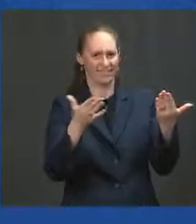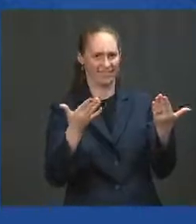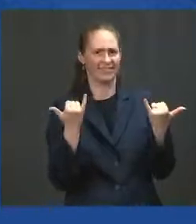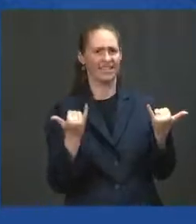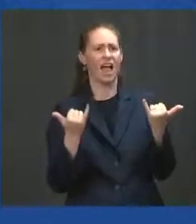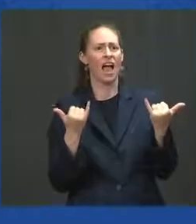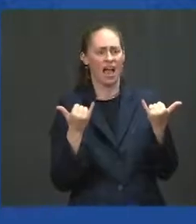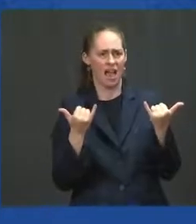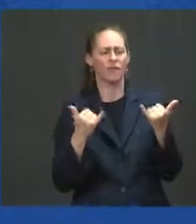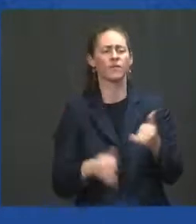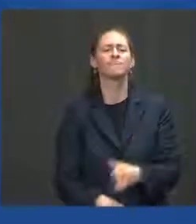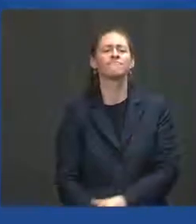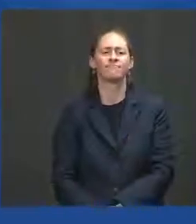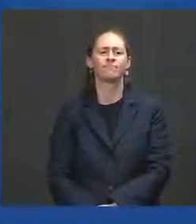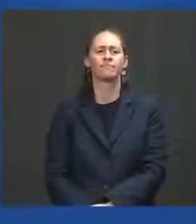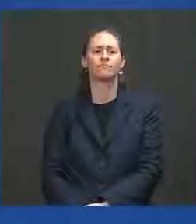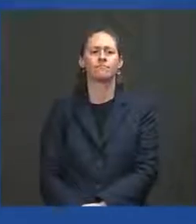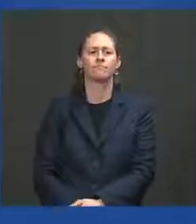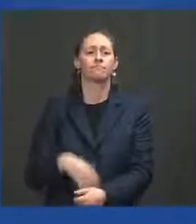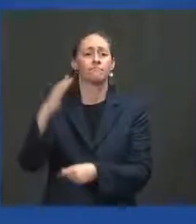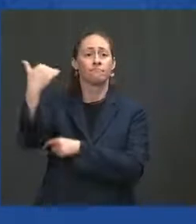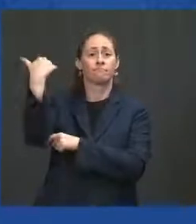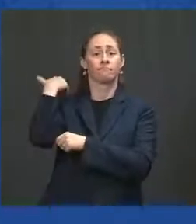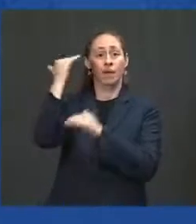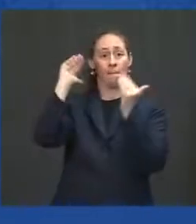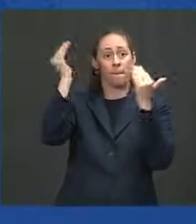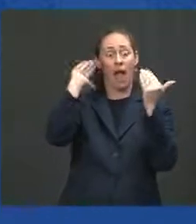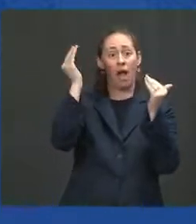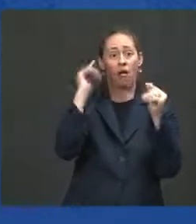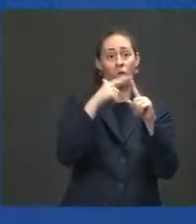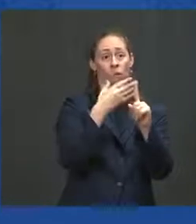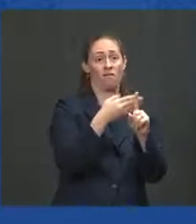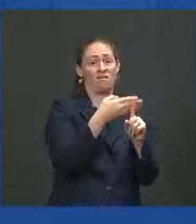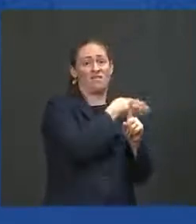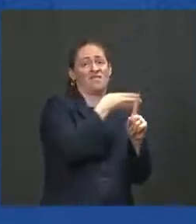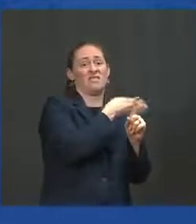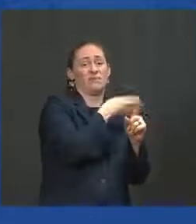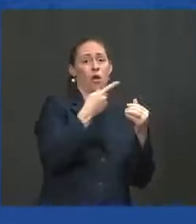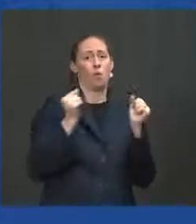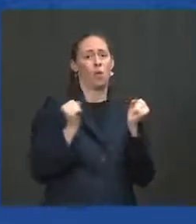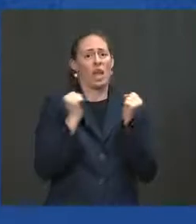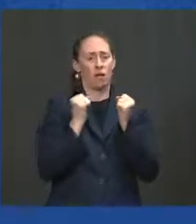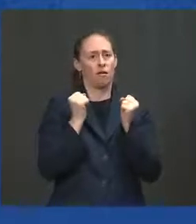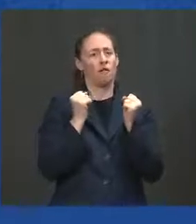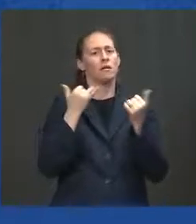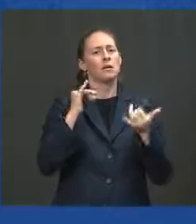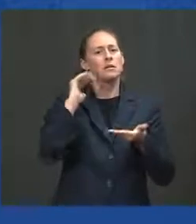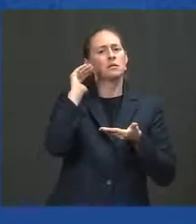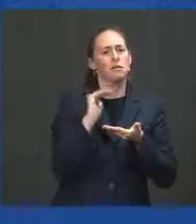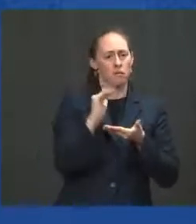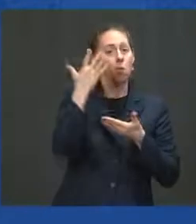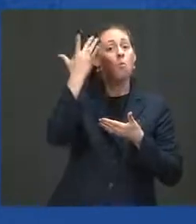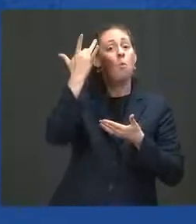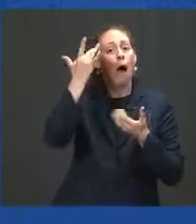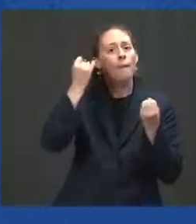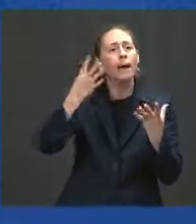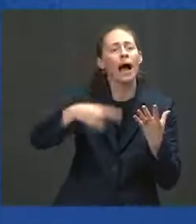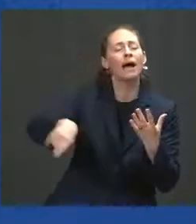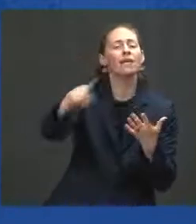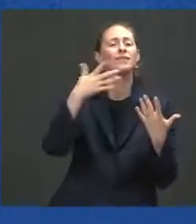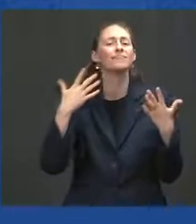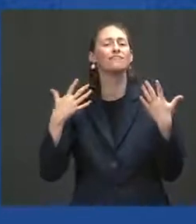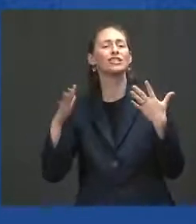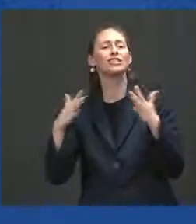last winter. Why? Because we did such a good job vaccinating those most at risk, senior